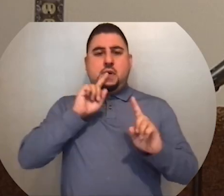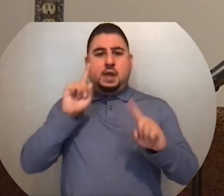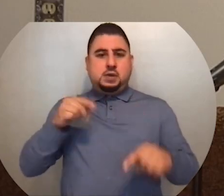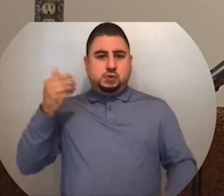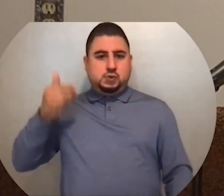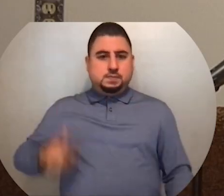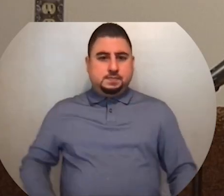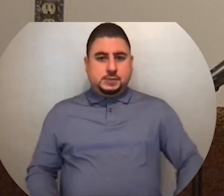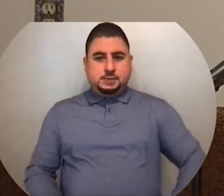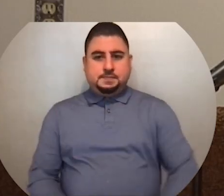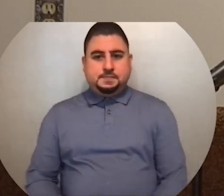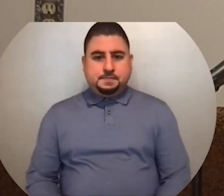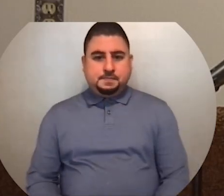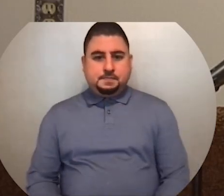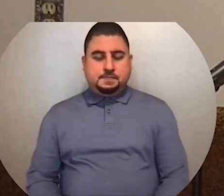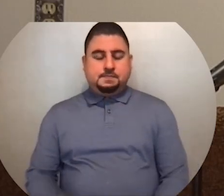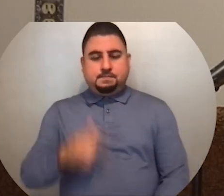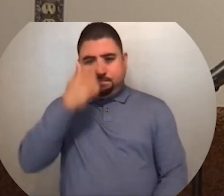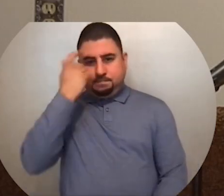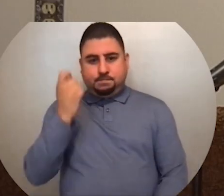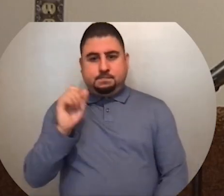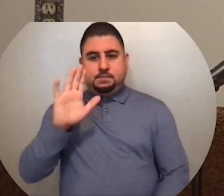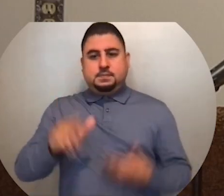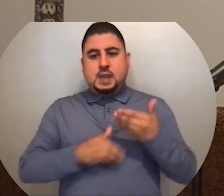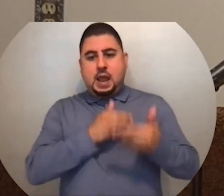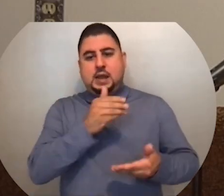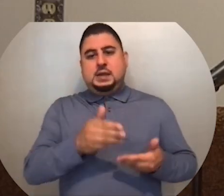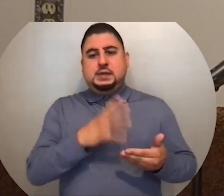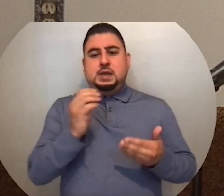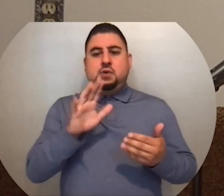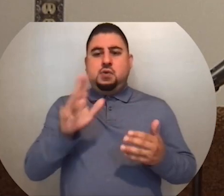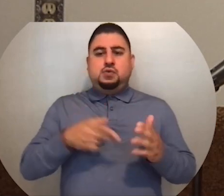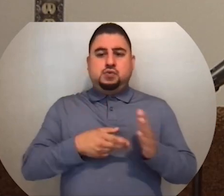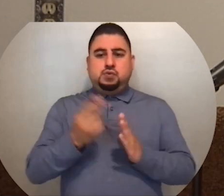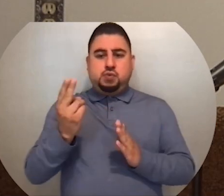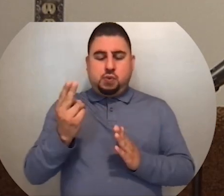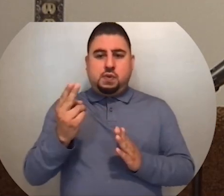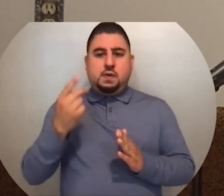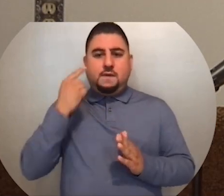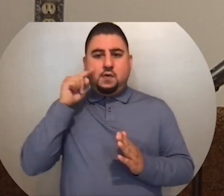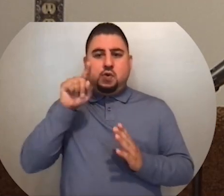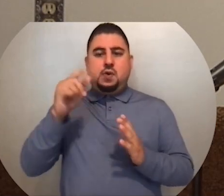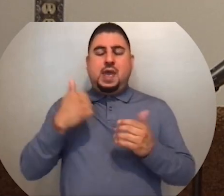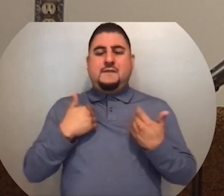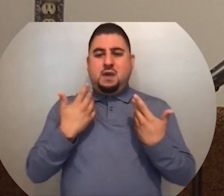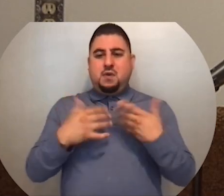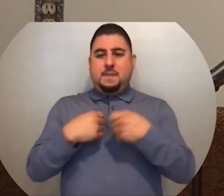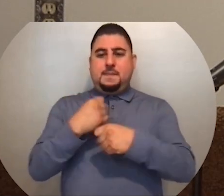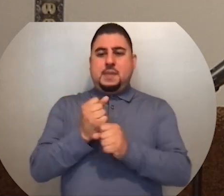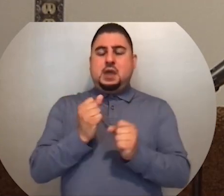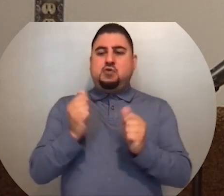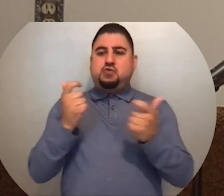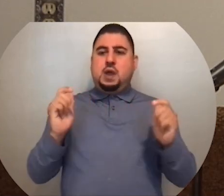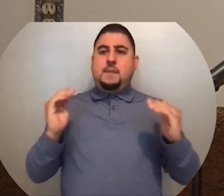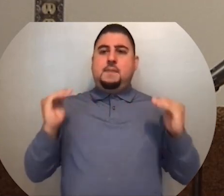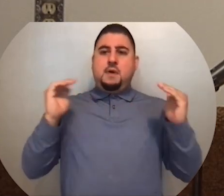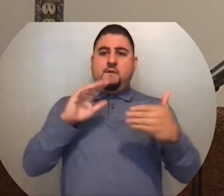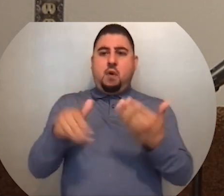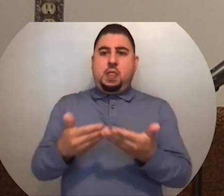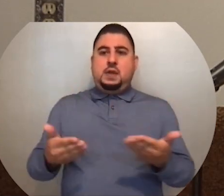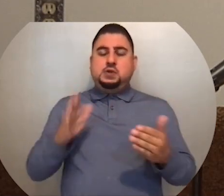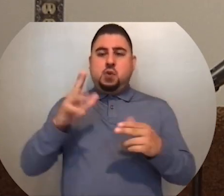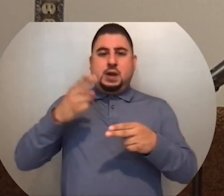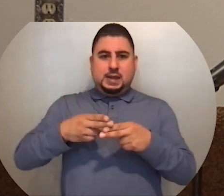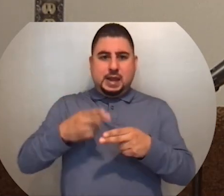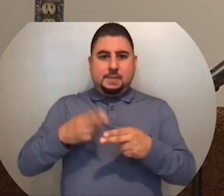answered me. Because of your kindness and your truth, for you have made great above all things